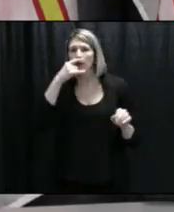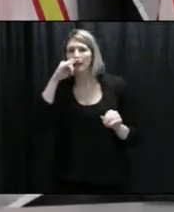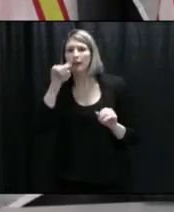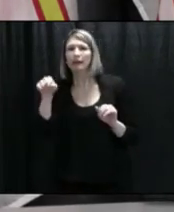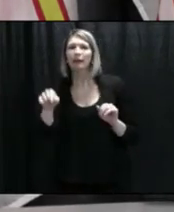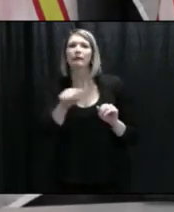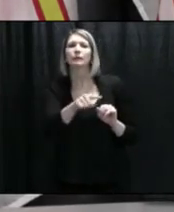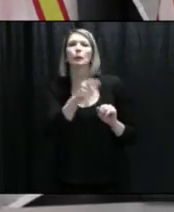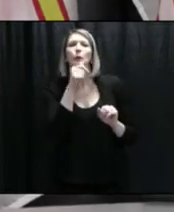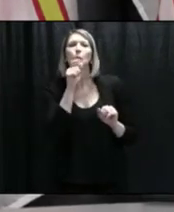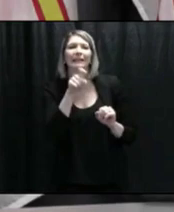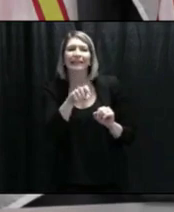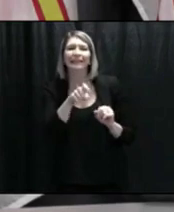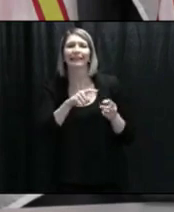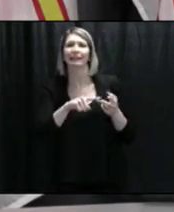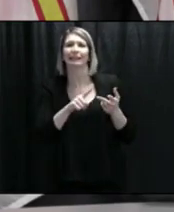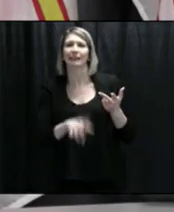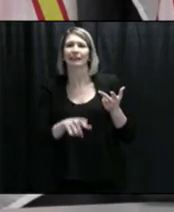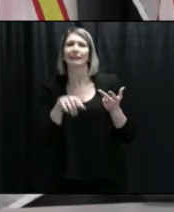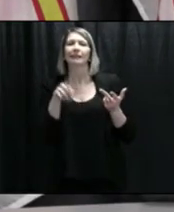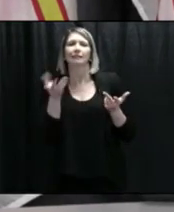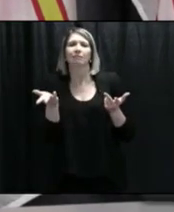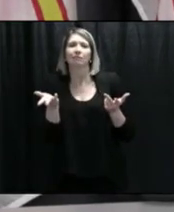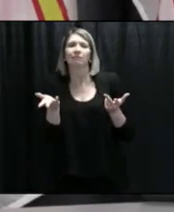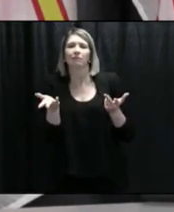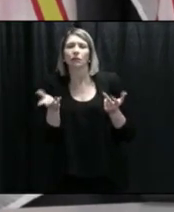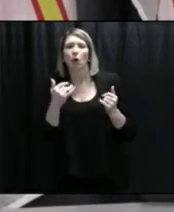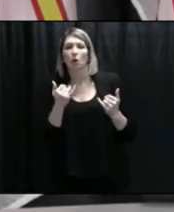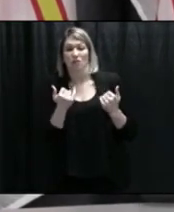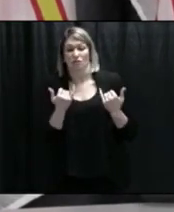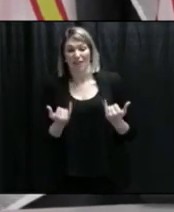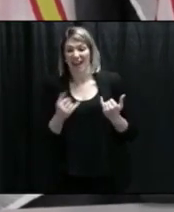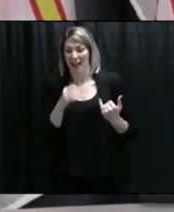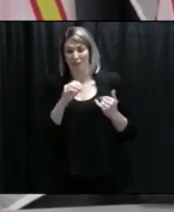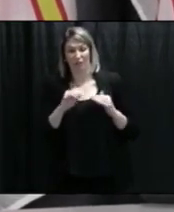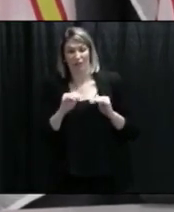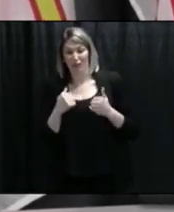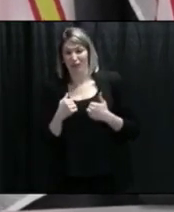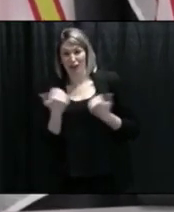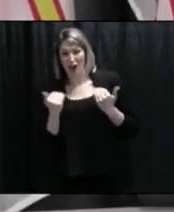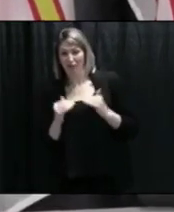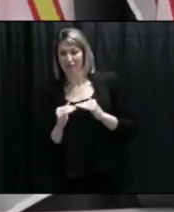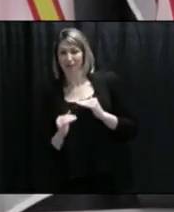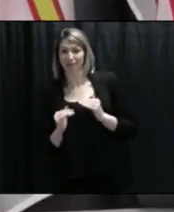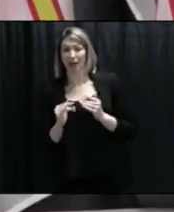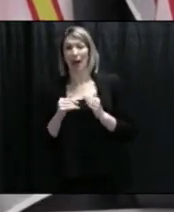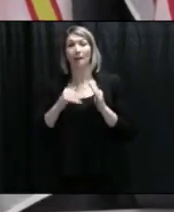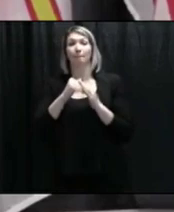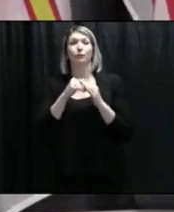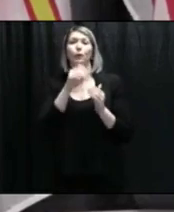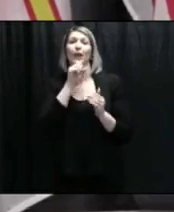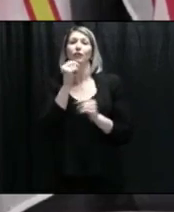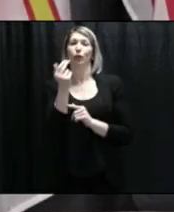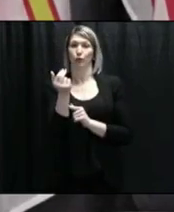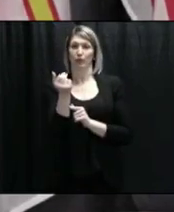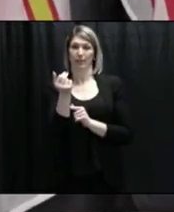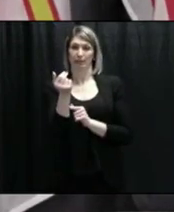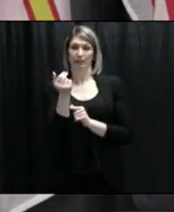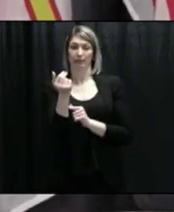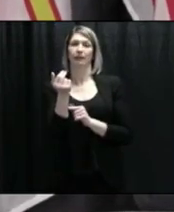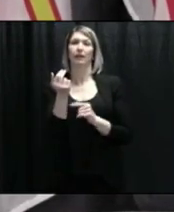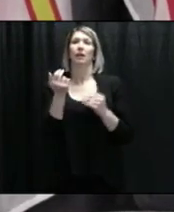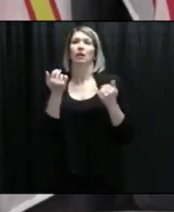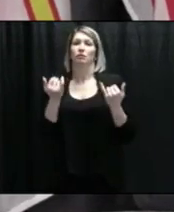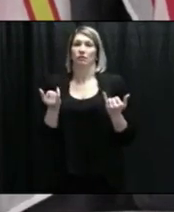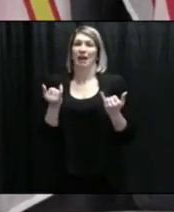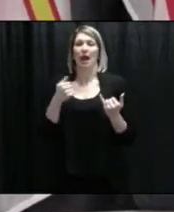would be, because this goes to age 13. So right now, we've agreed that we would actually pay families that could find their